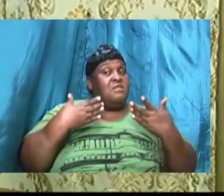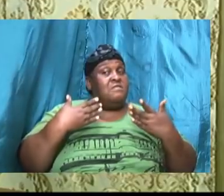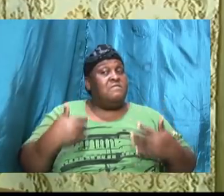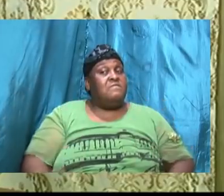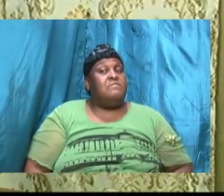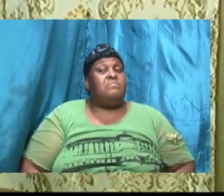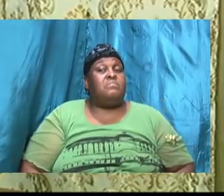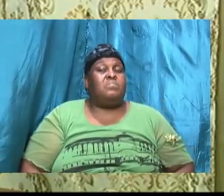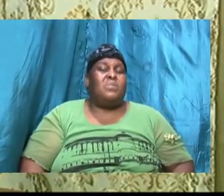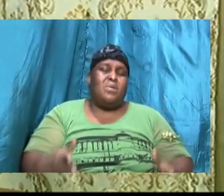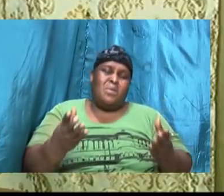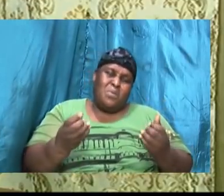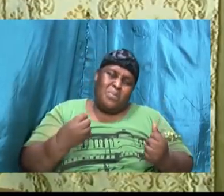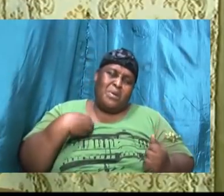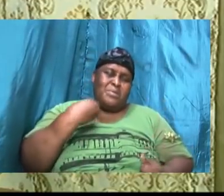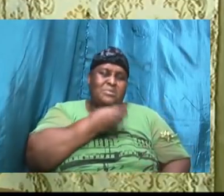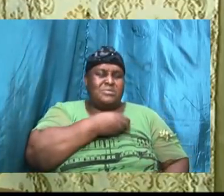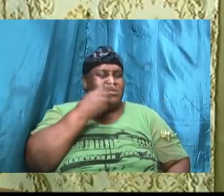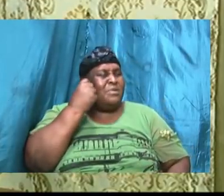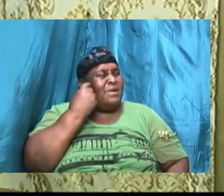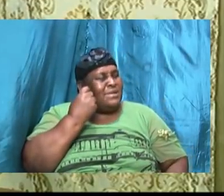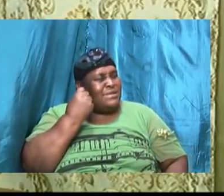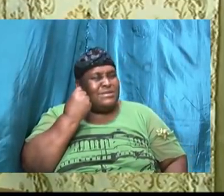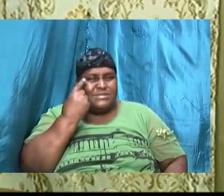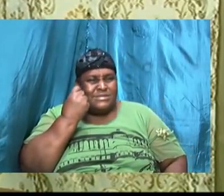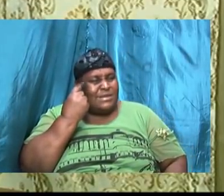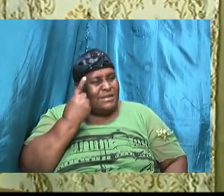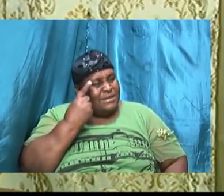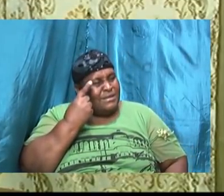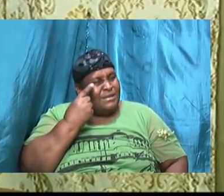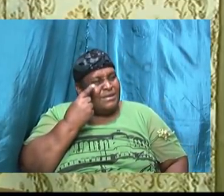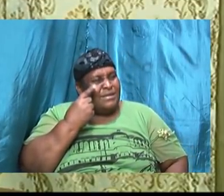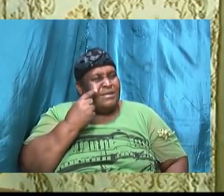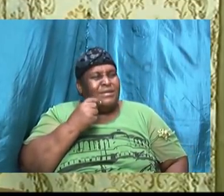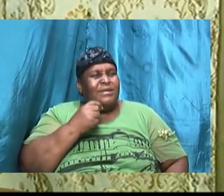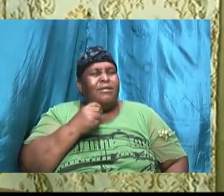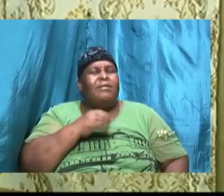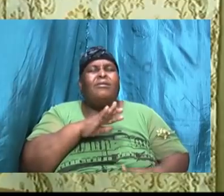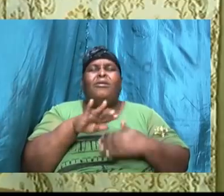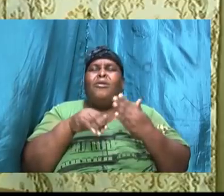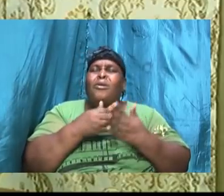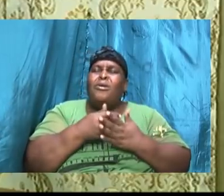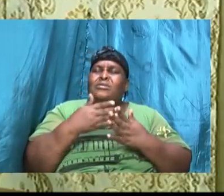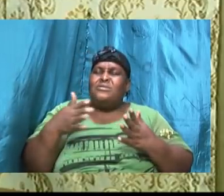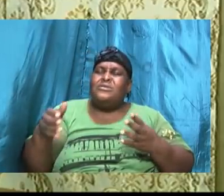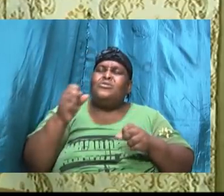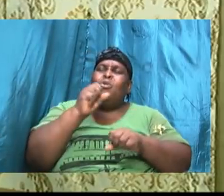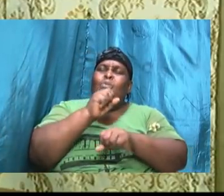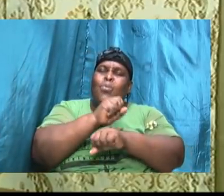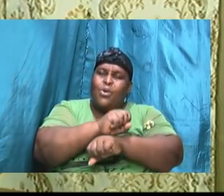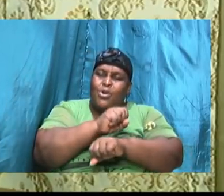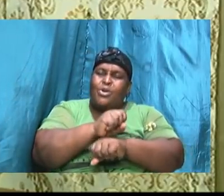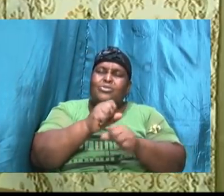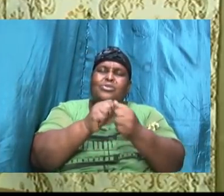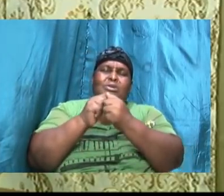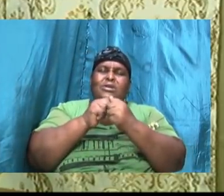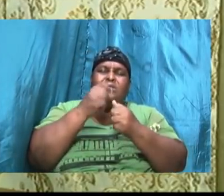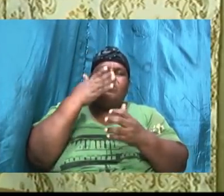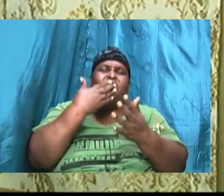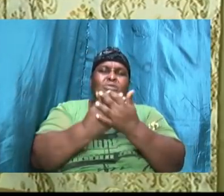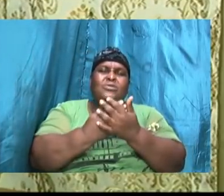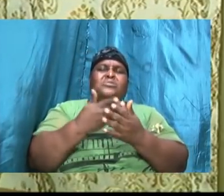I want us to understand and I mentioned the scripture earlier on that all things work together for good to them that love the Lord